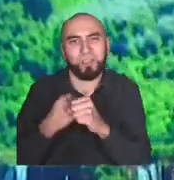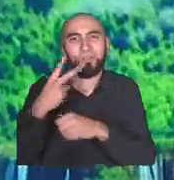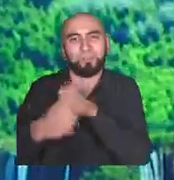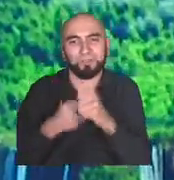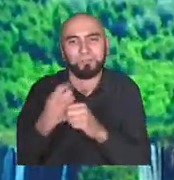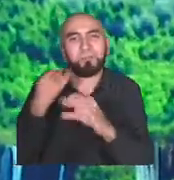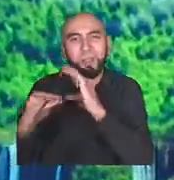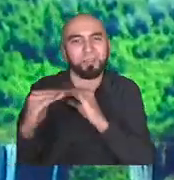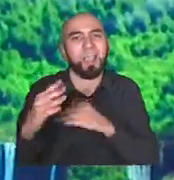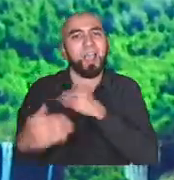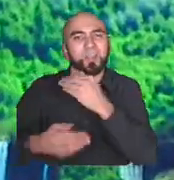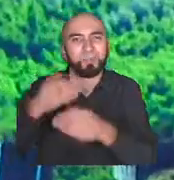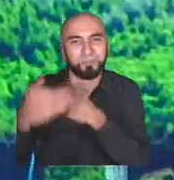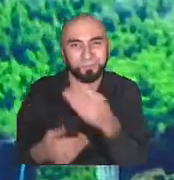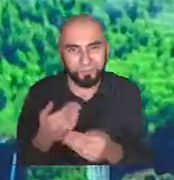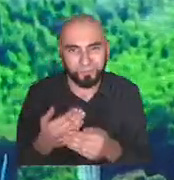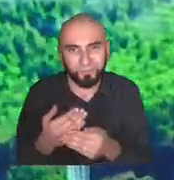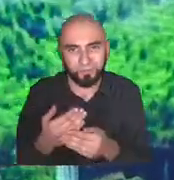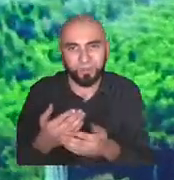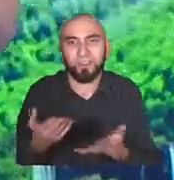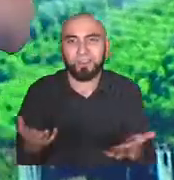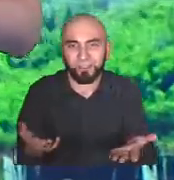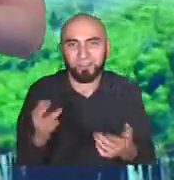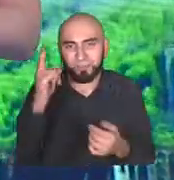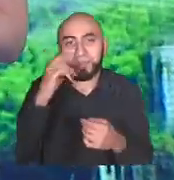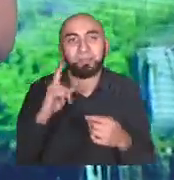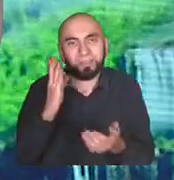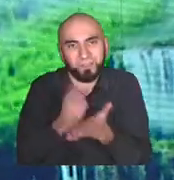You had to be really diligent about finishing something.